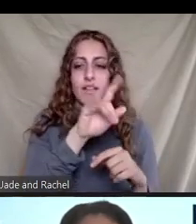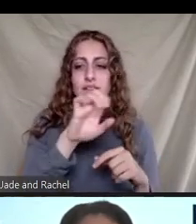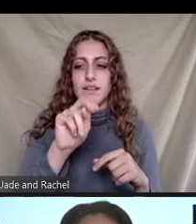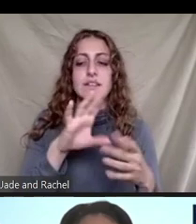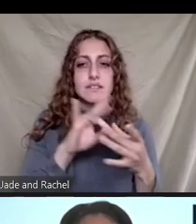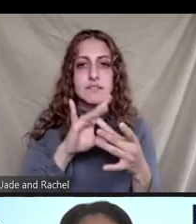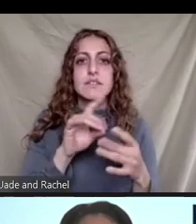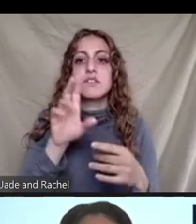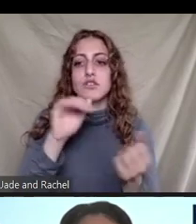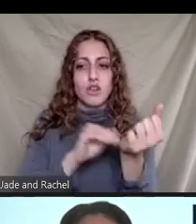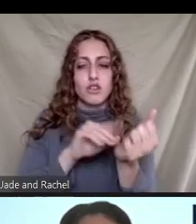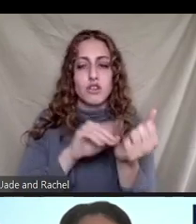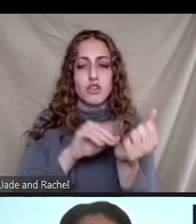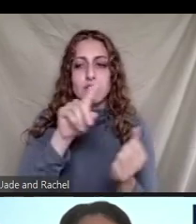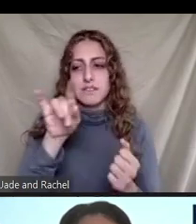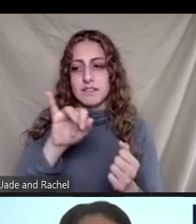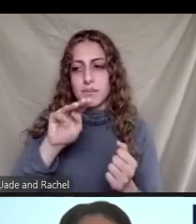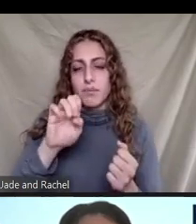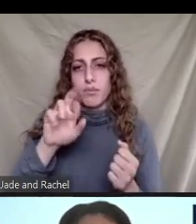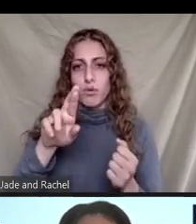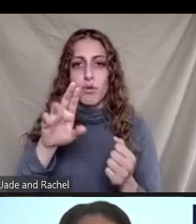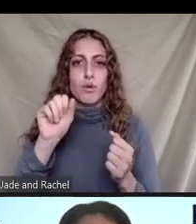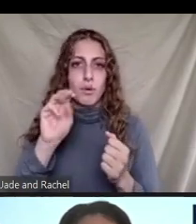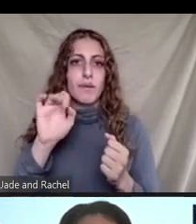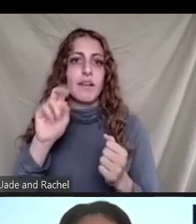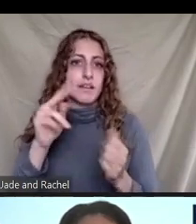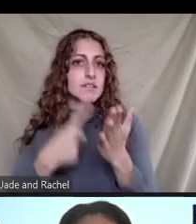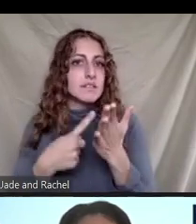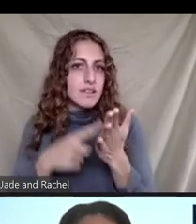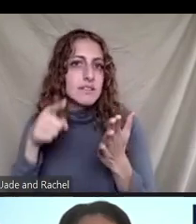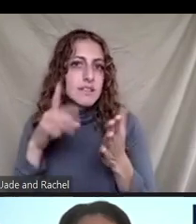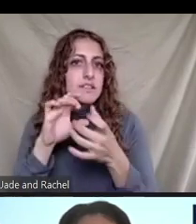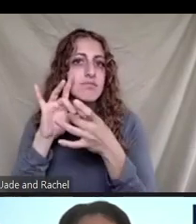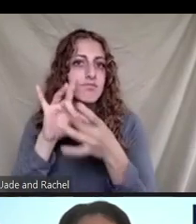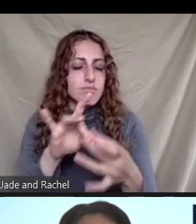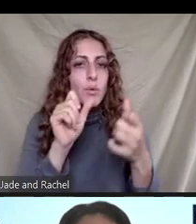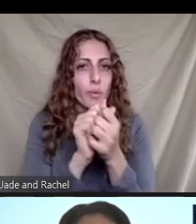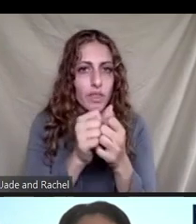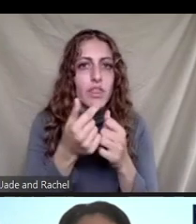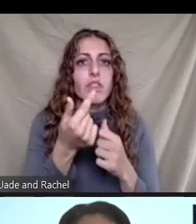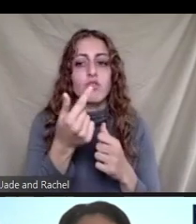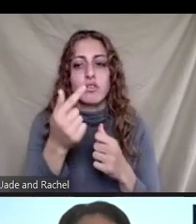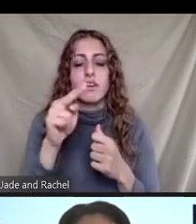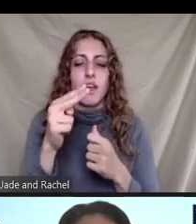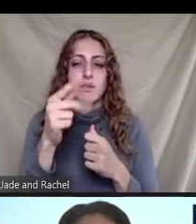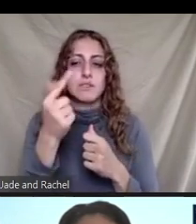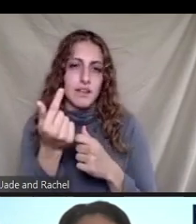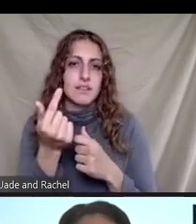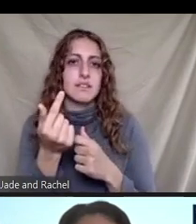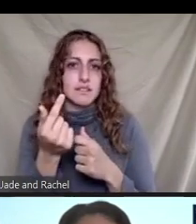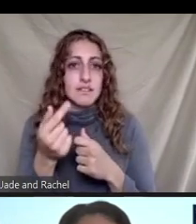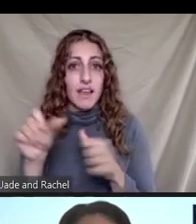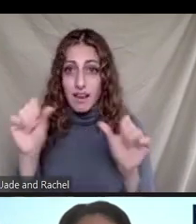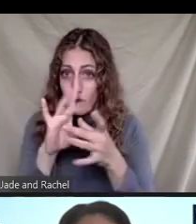healthcare is the 13th in the world in greenhouse gas emissions. If she had any comments about the PPE waste. Um,